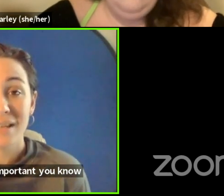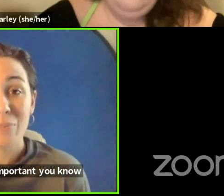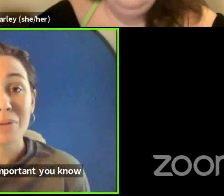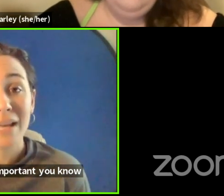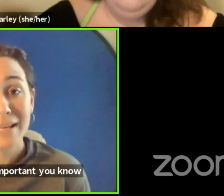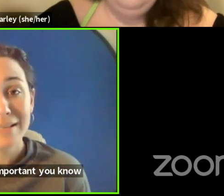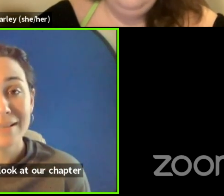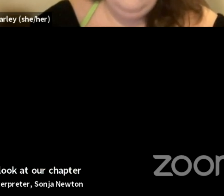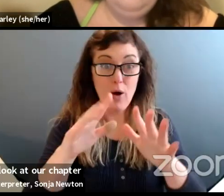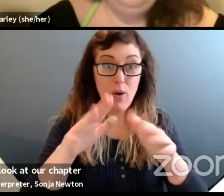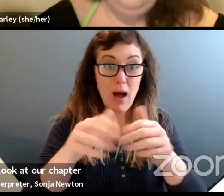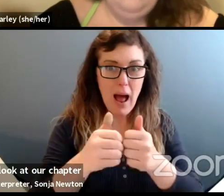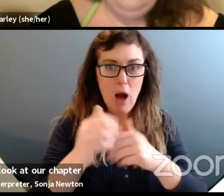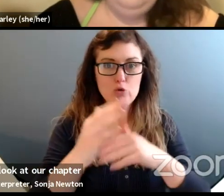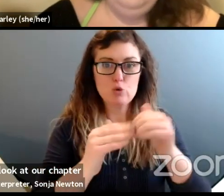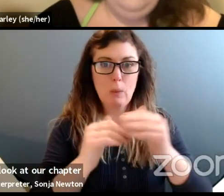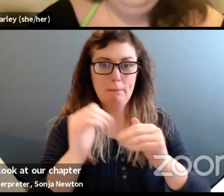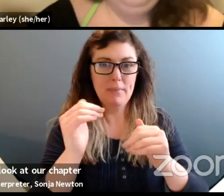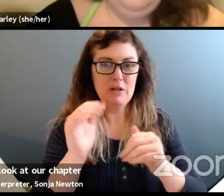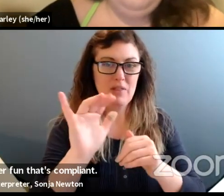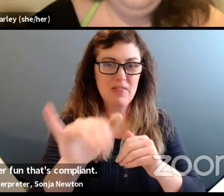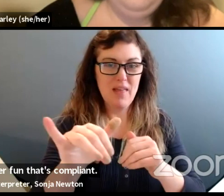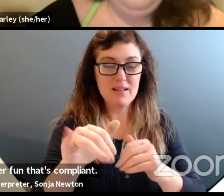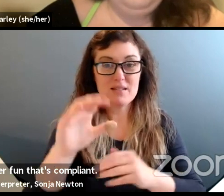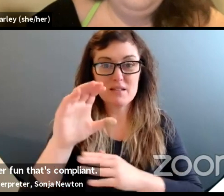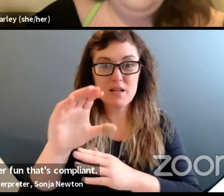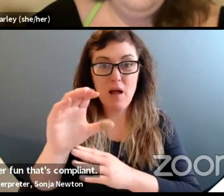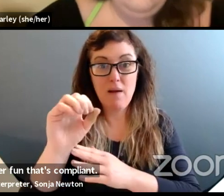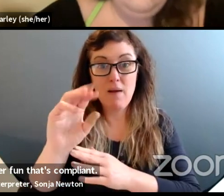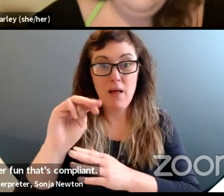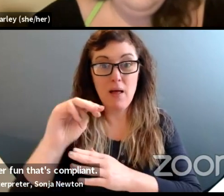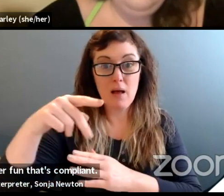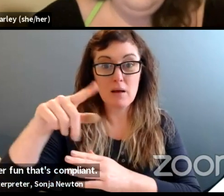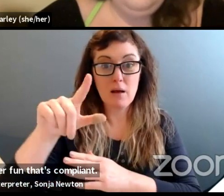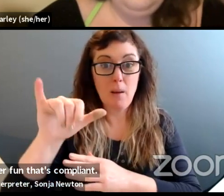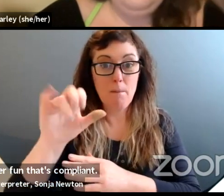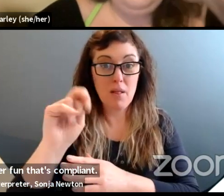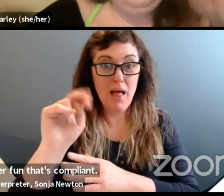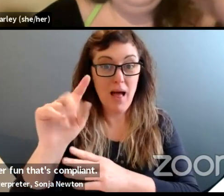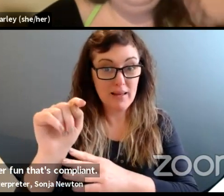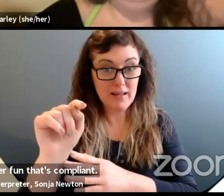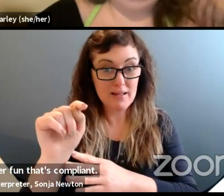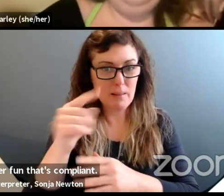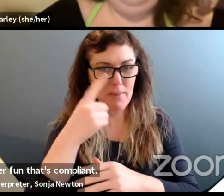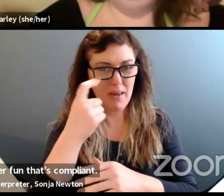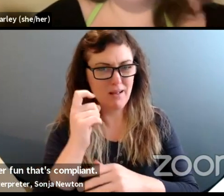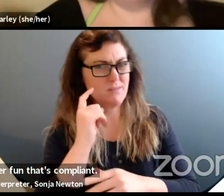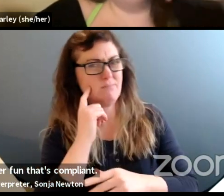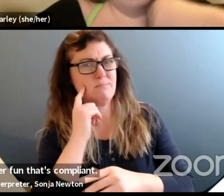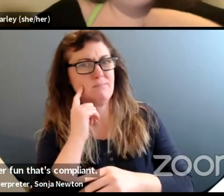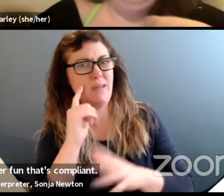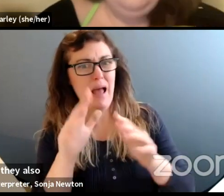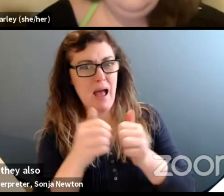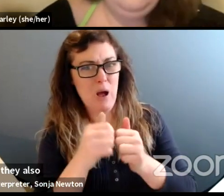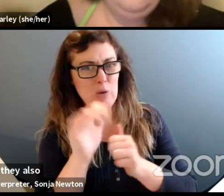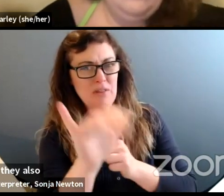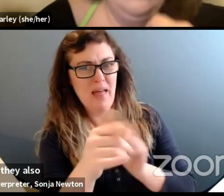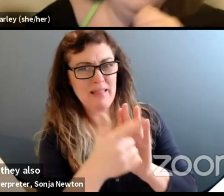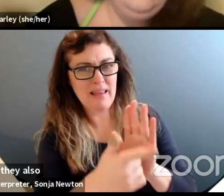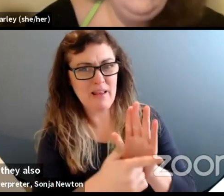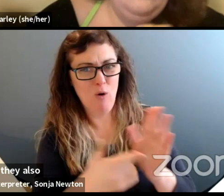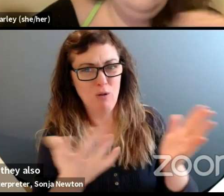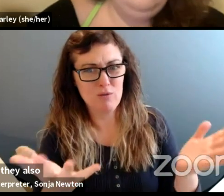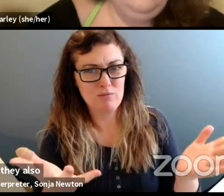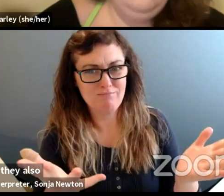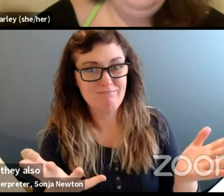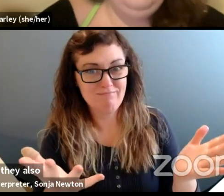fund that's compliant because they may be wondering how you're doing this legally. Um, and they also may be wondering, um,